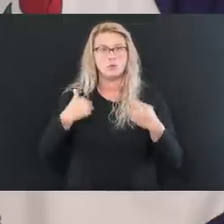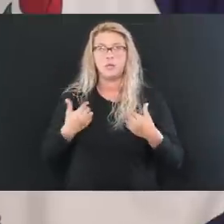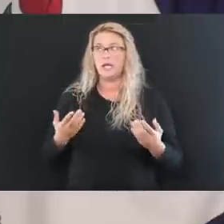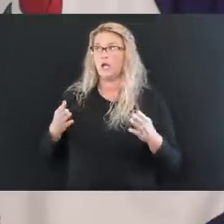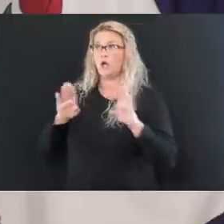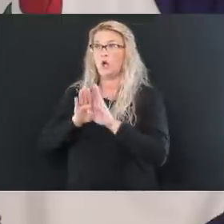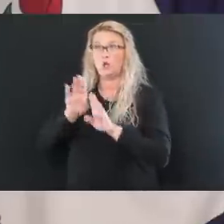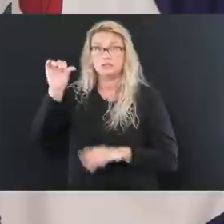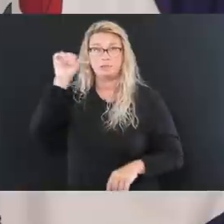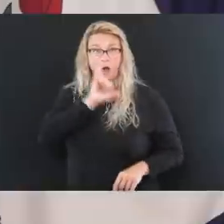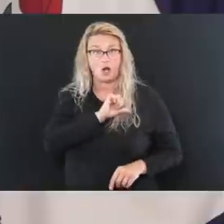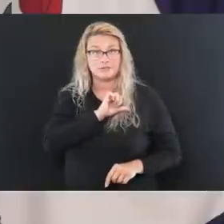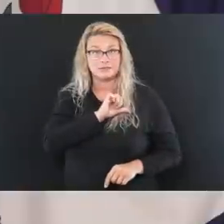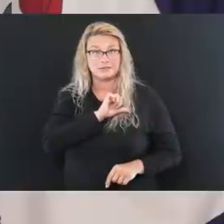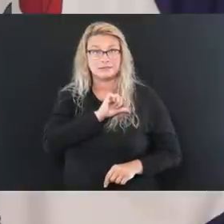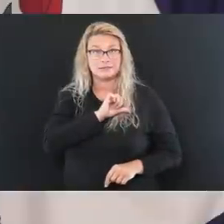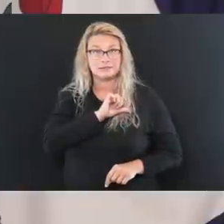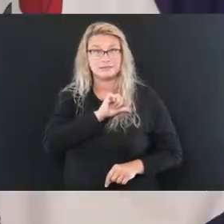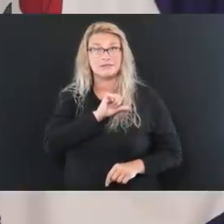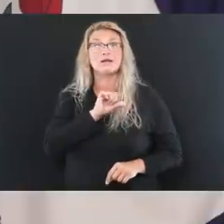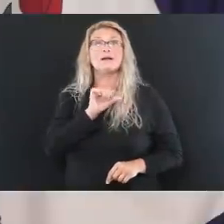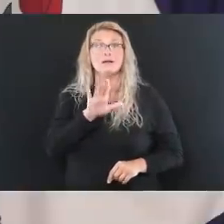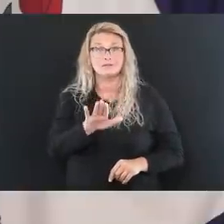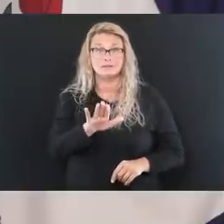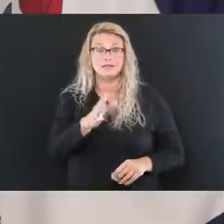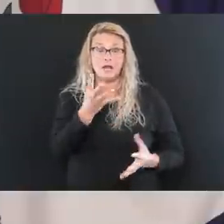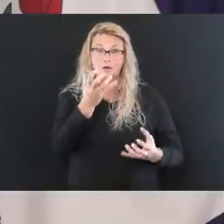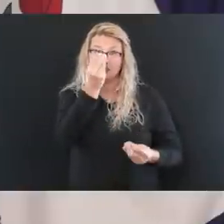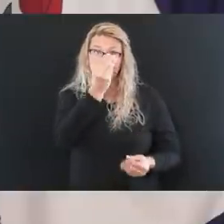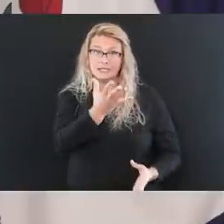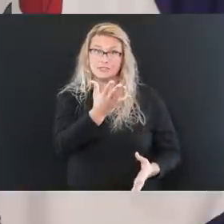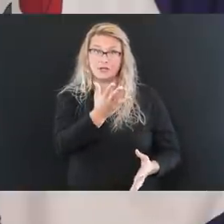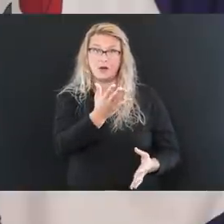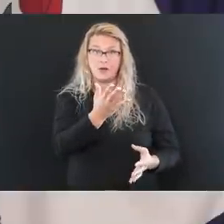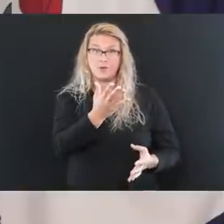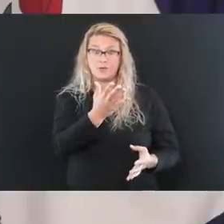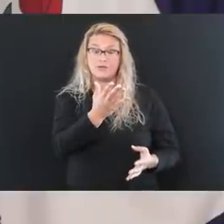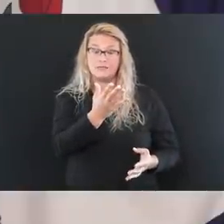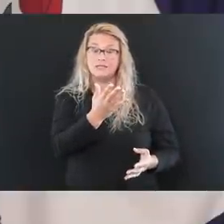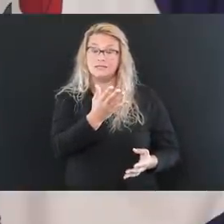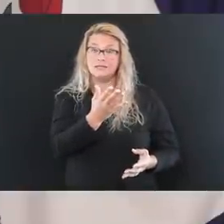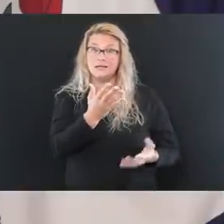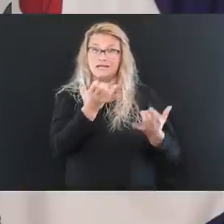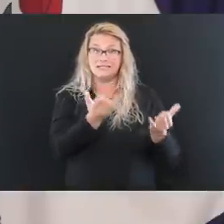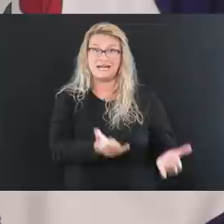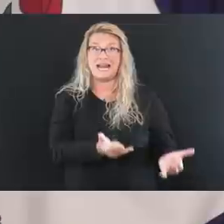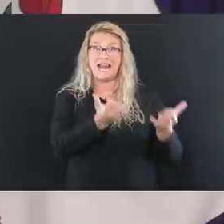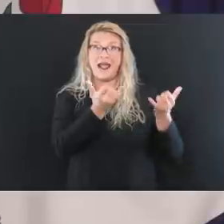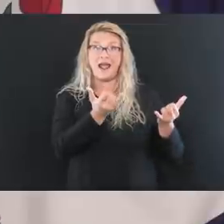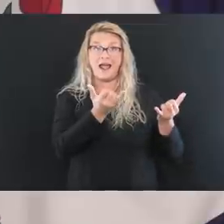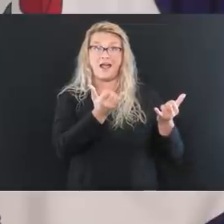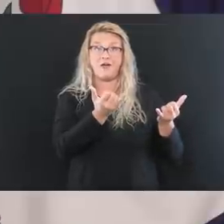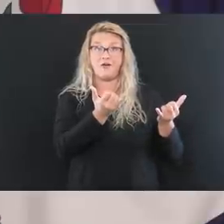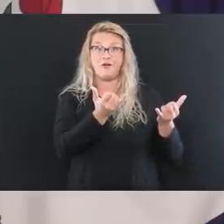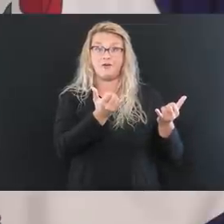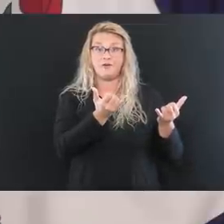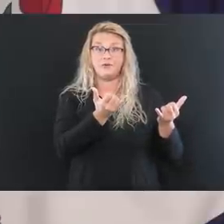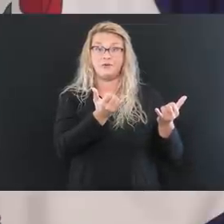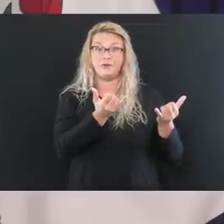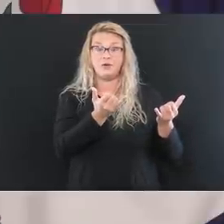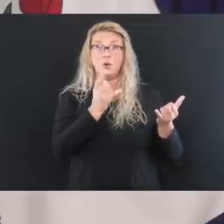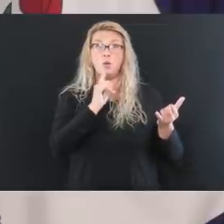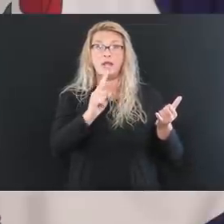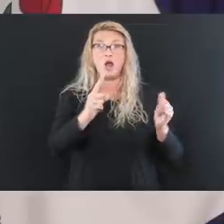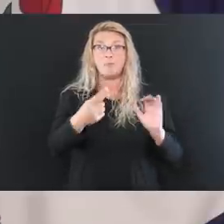bars there. You know, if I could just touch on that just real briefly, you know, now we have been sued by